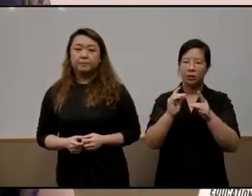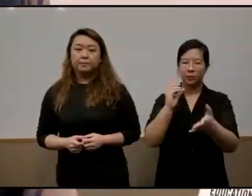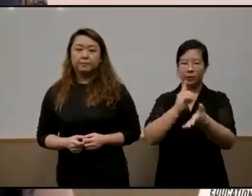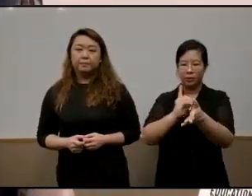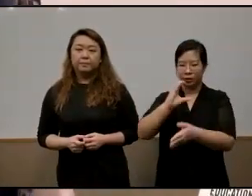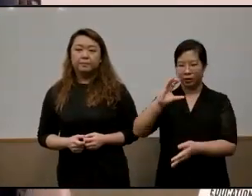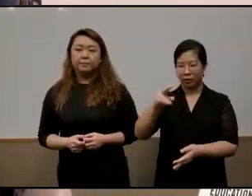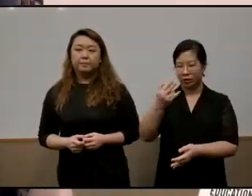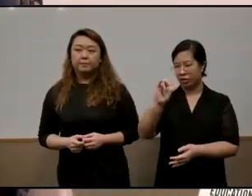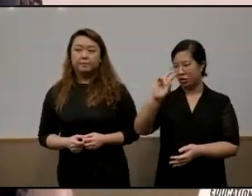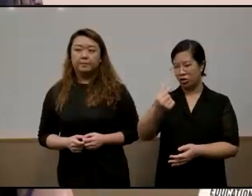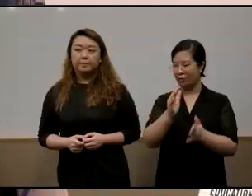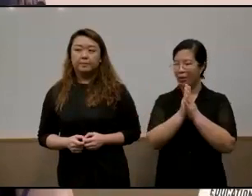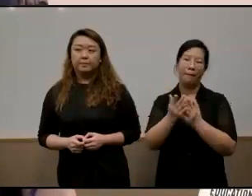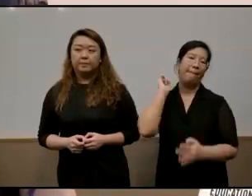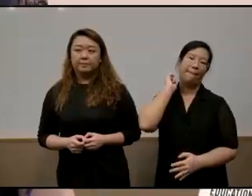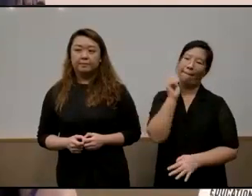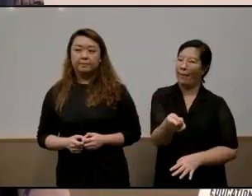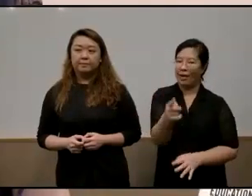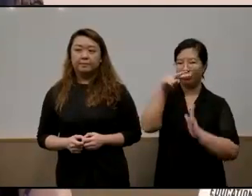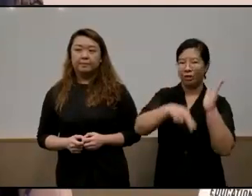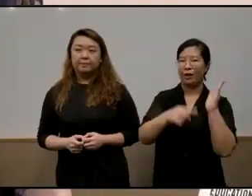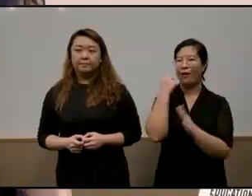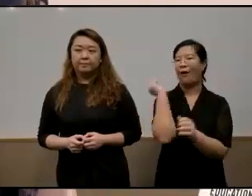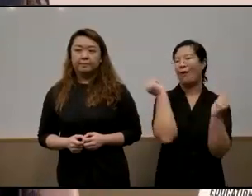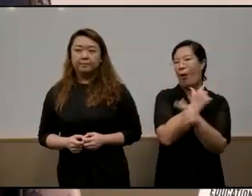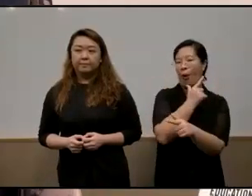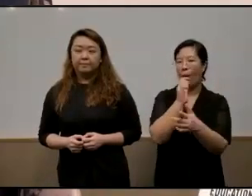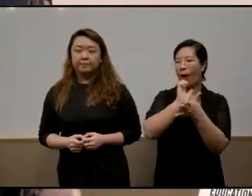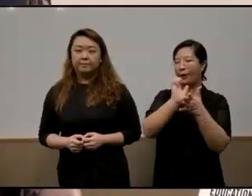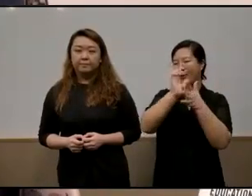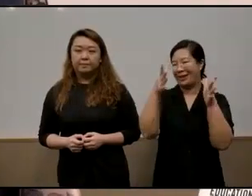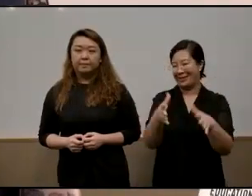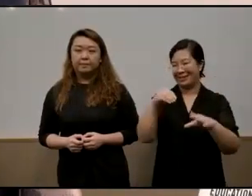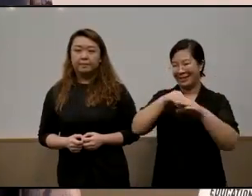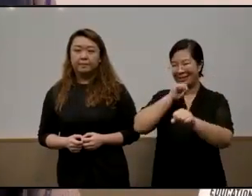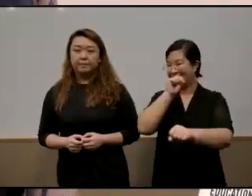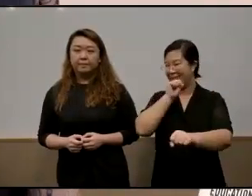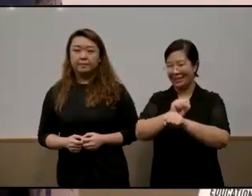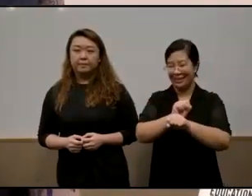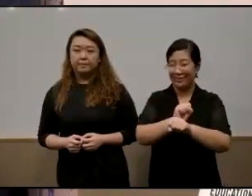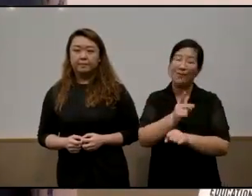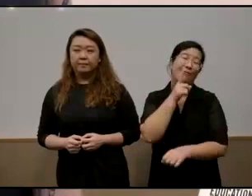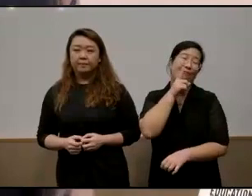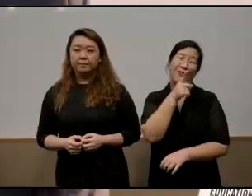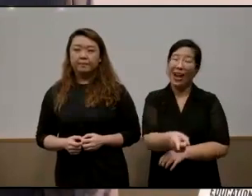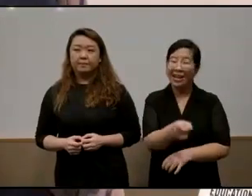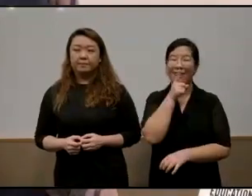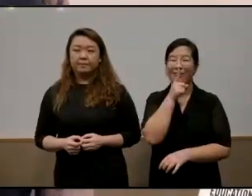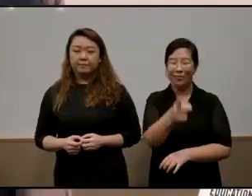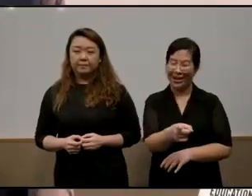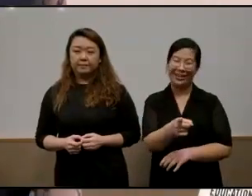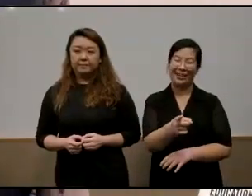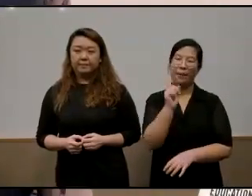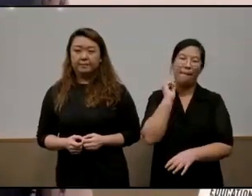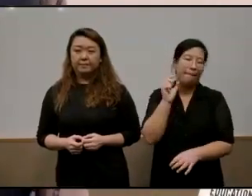is a must read for all educators in singapore i'm not getting any royalties but it is a must read and